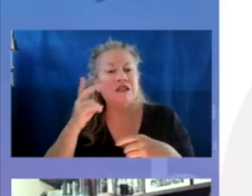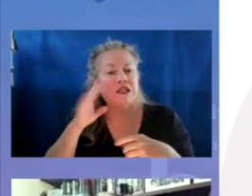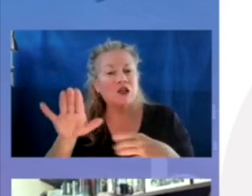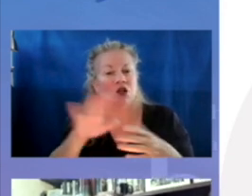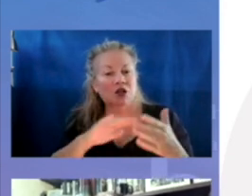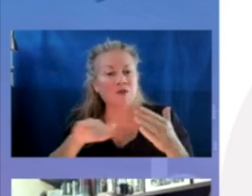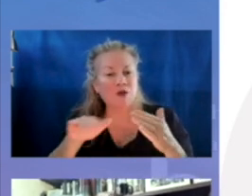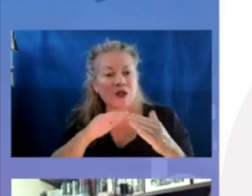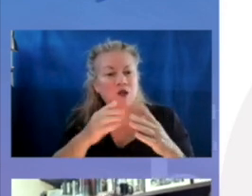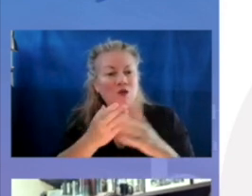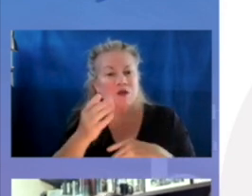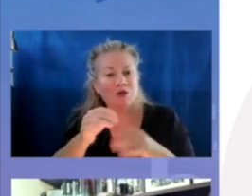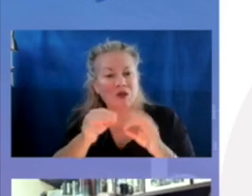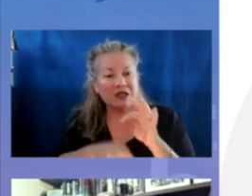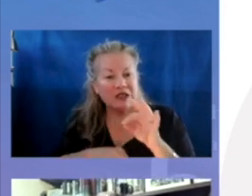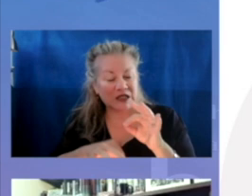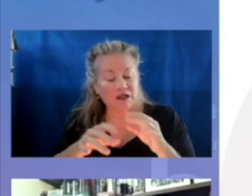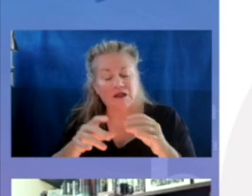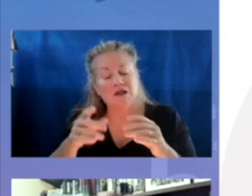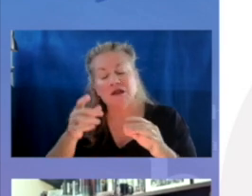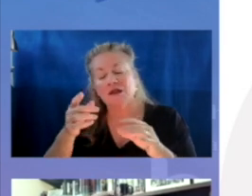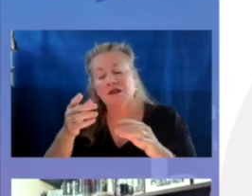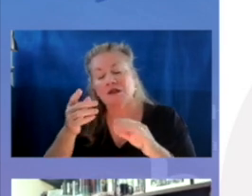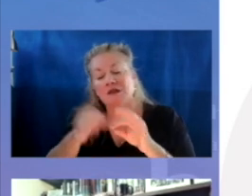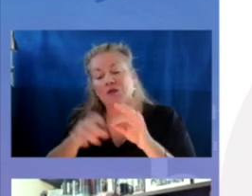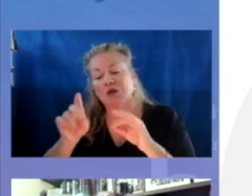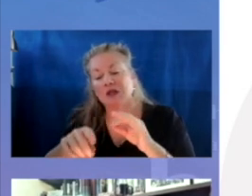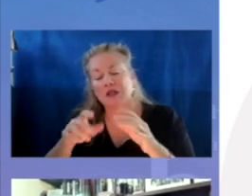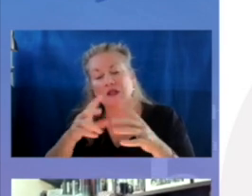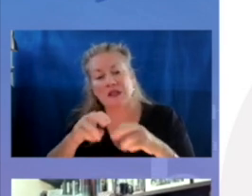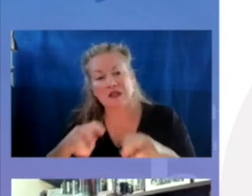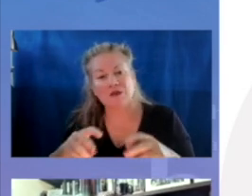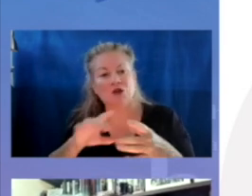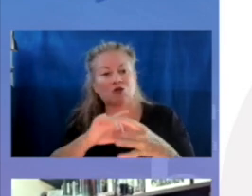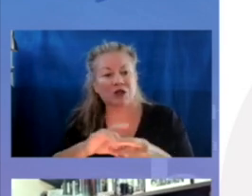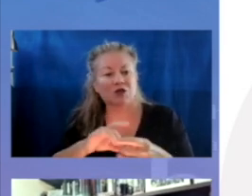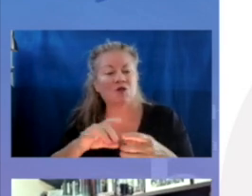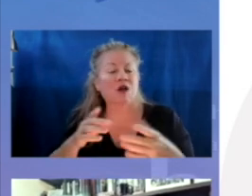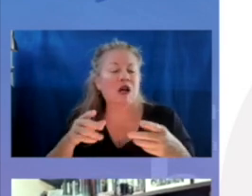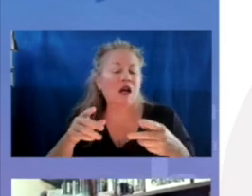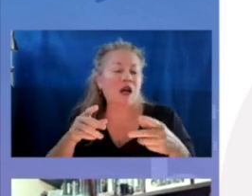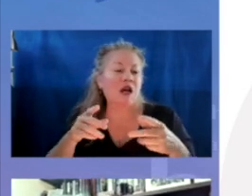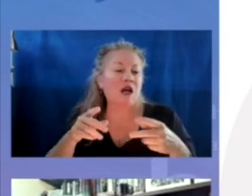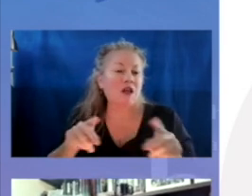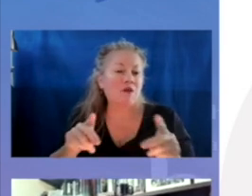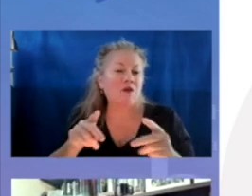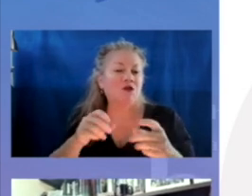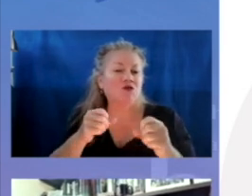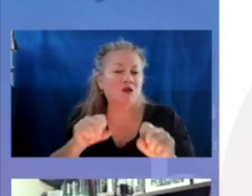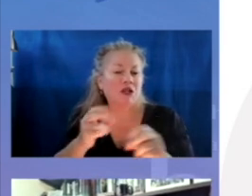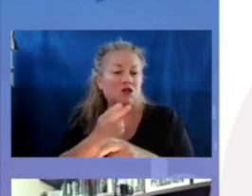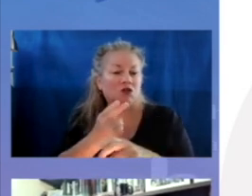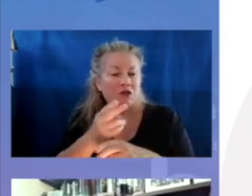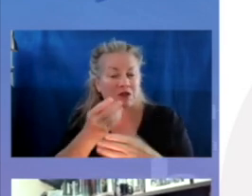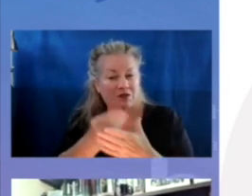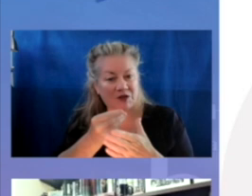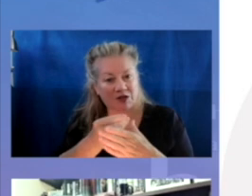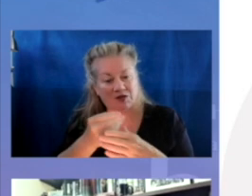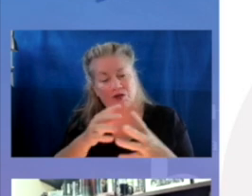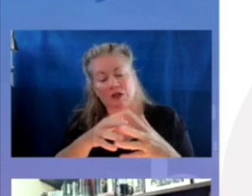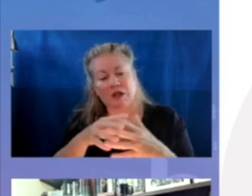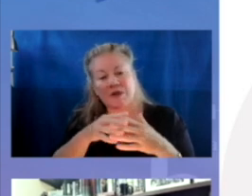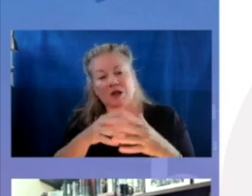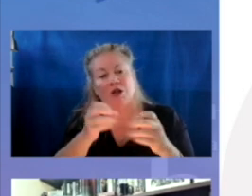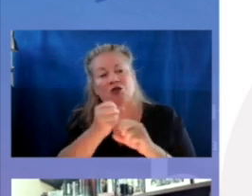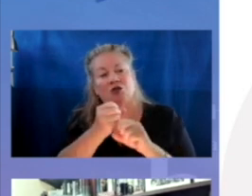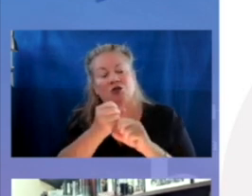see in their community through a simple needs assessment that directly then links to allowable and strategic uses of funds for American Rescue Plan